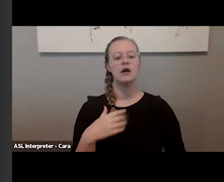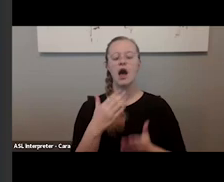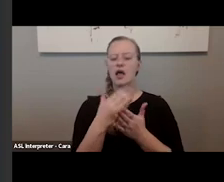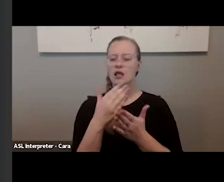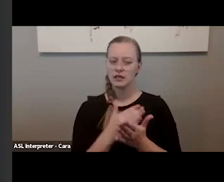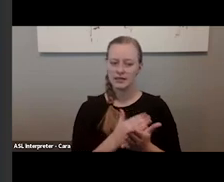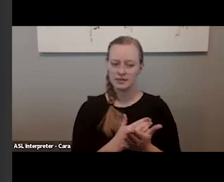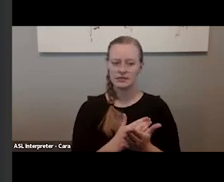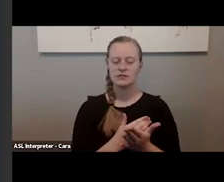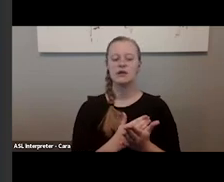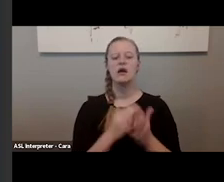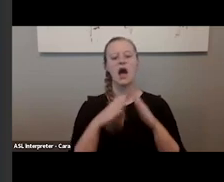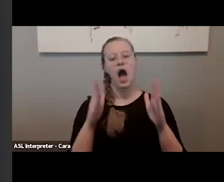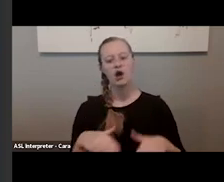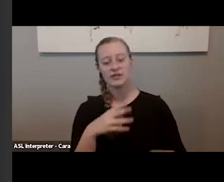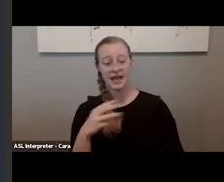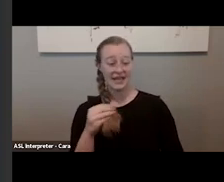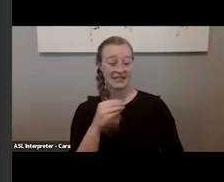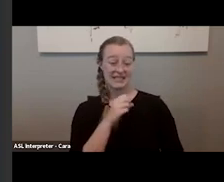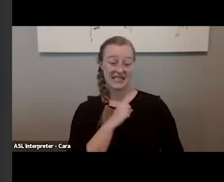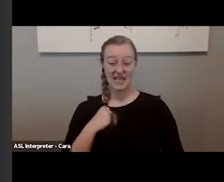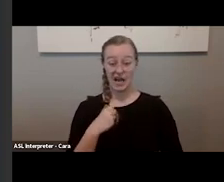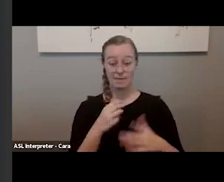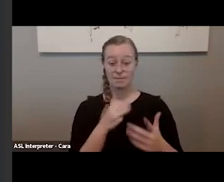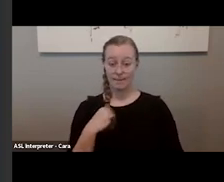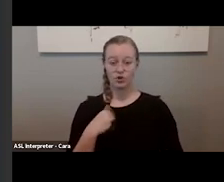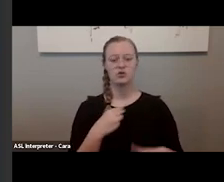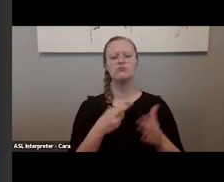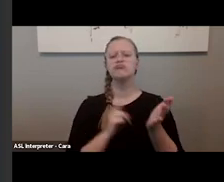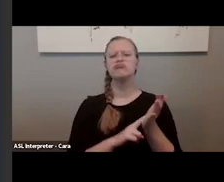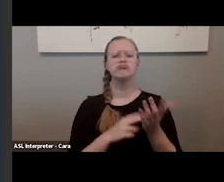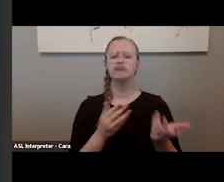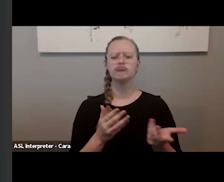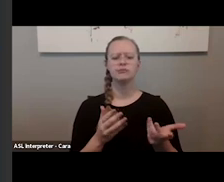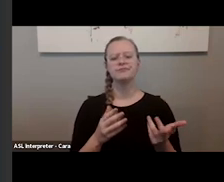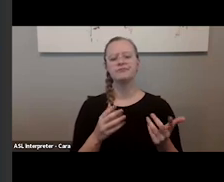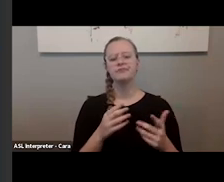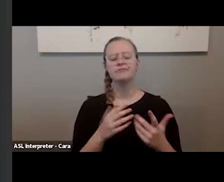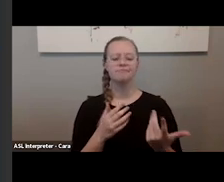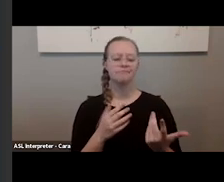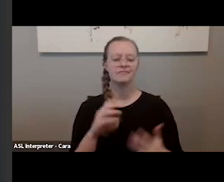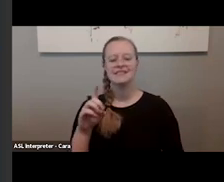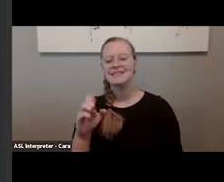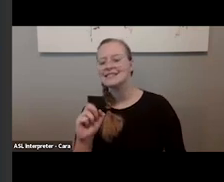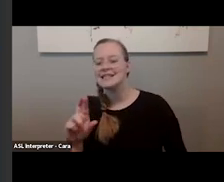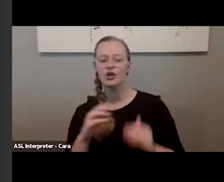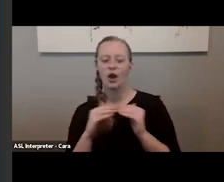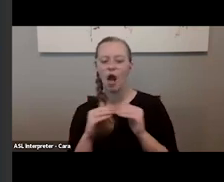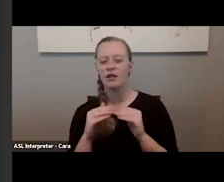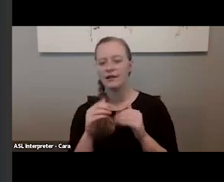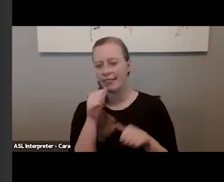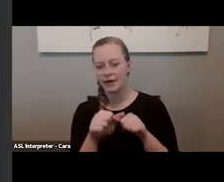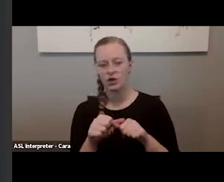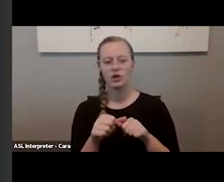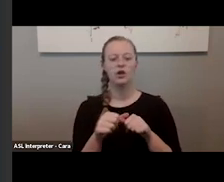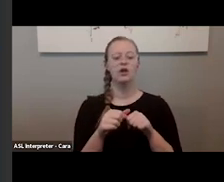of House and Senate members who signed what's called a Dear Colleague letter, which is an official letter that goes from